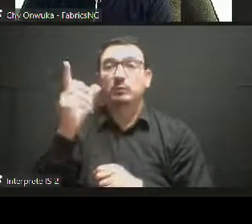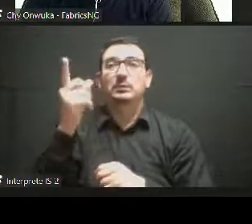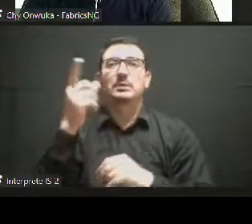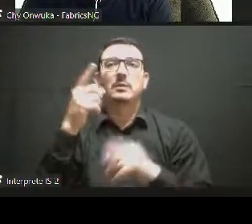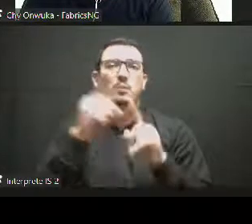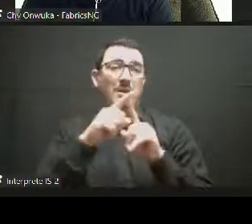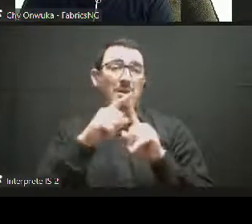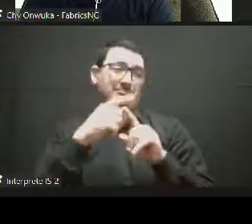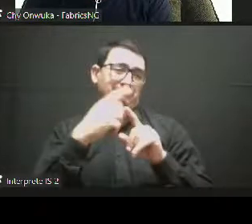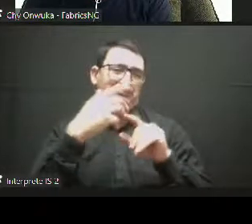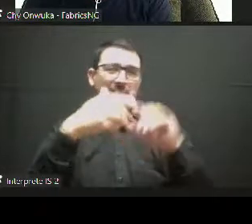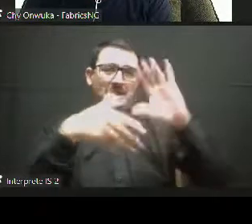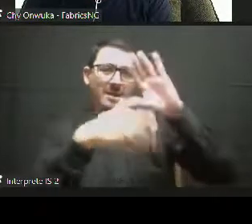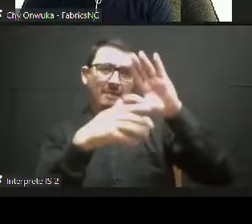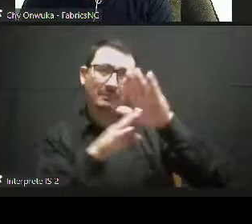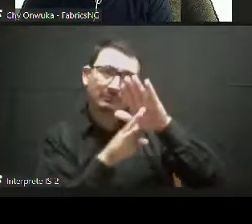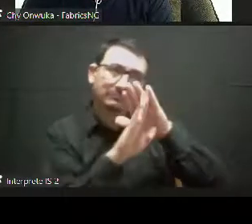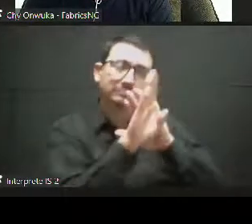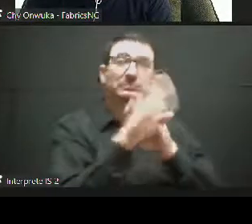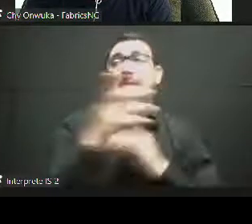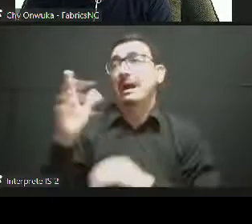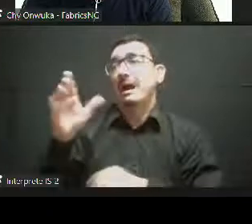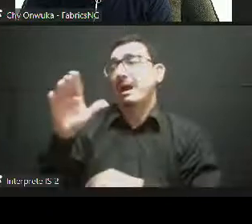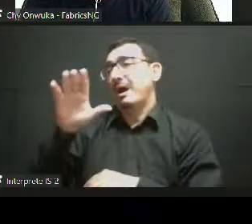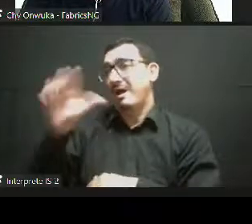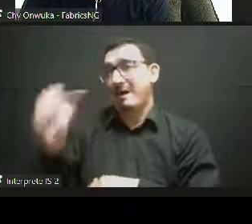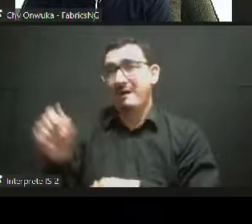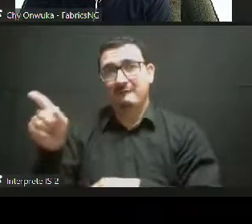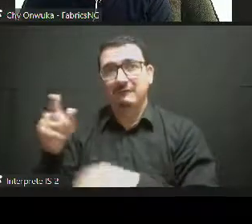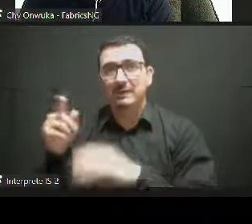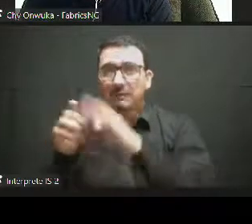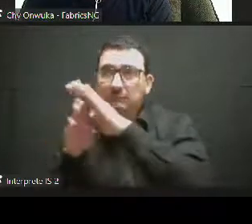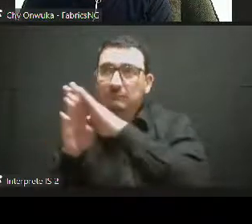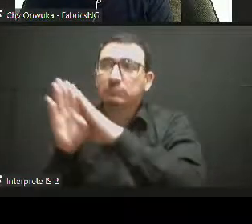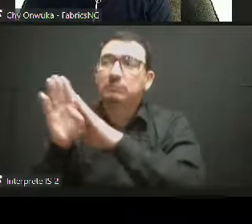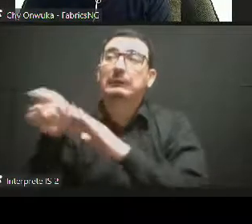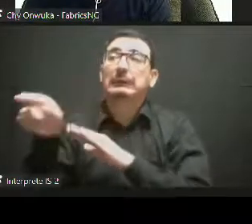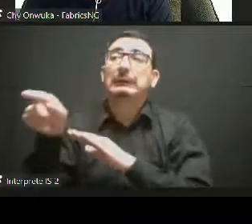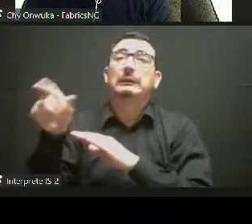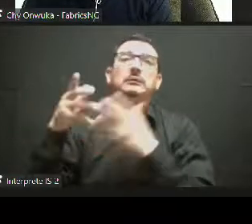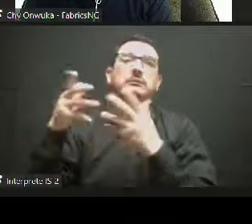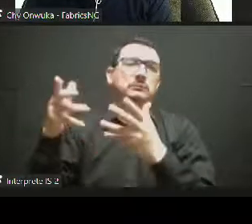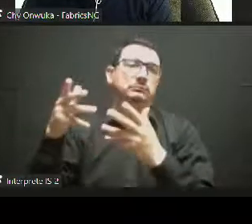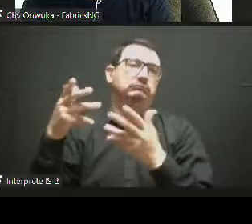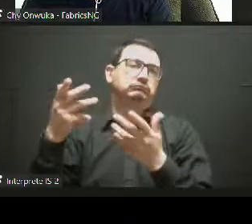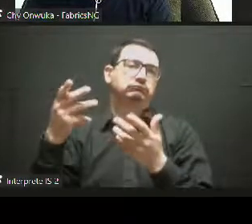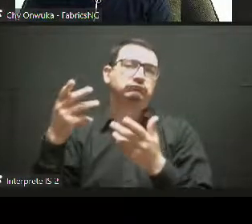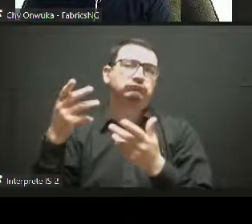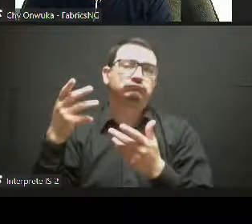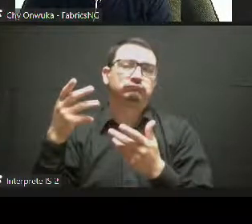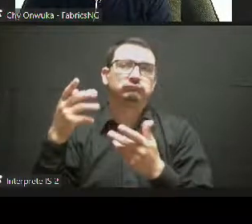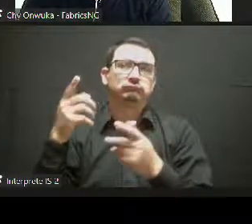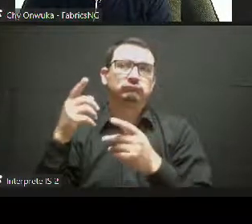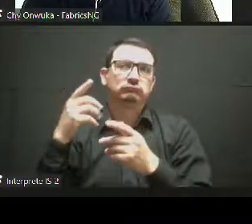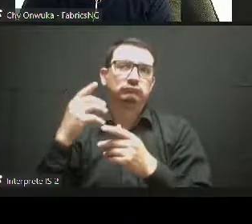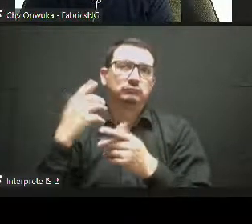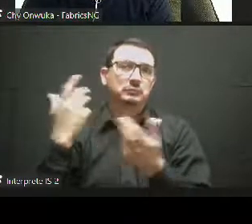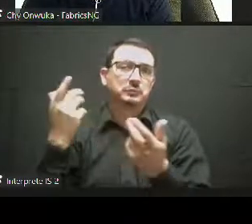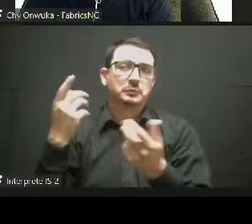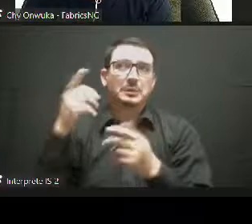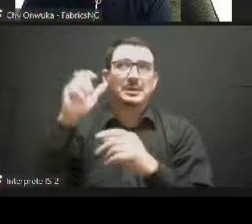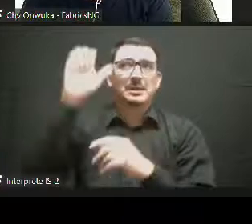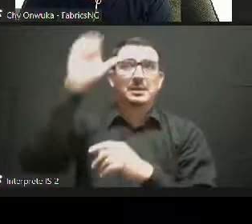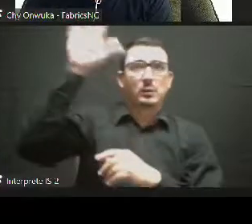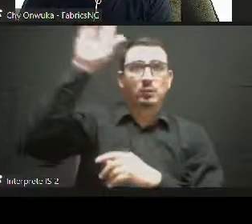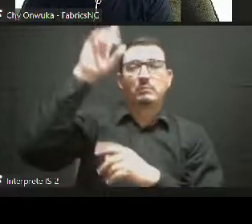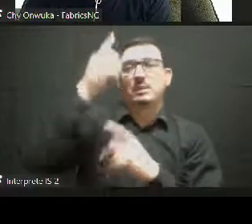or ACP Cultural Cooperation Programs, programs in which we have specific windows and projects